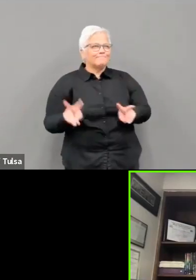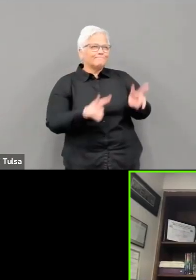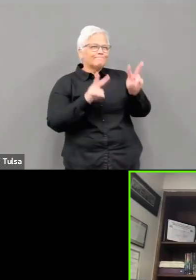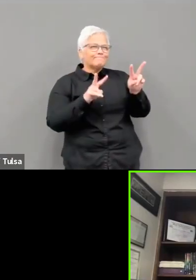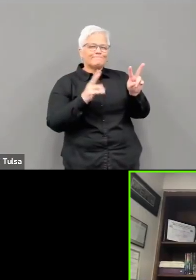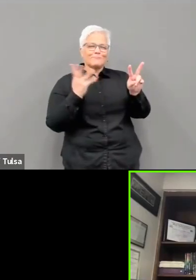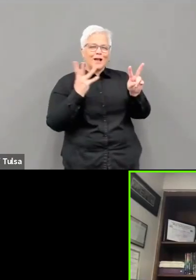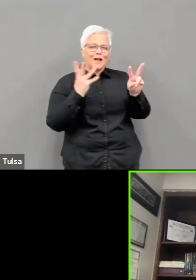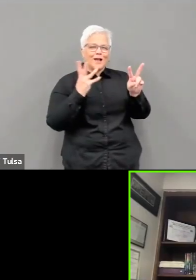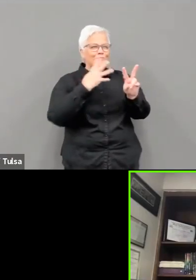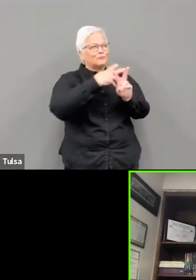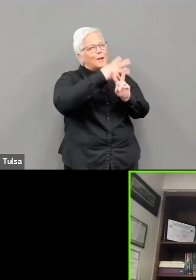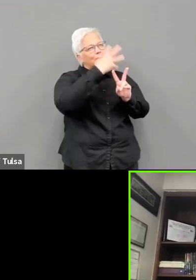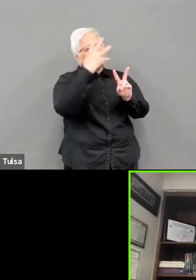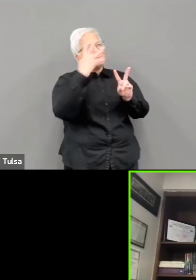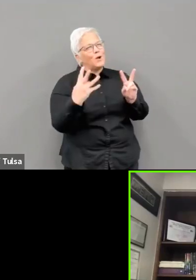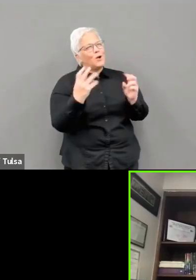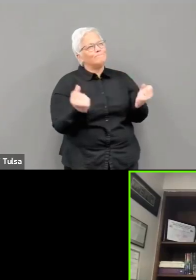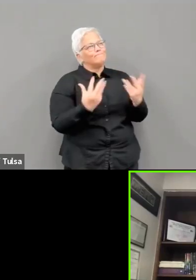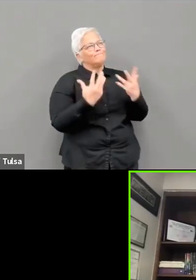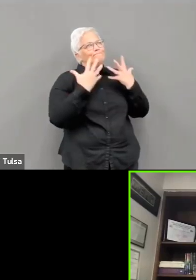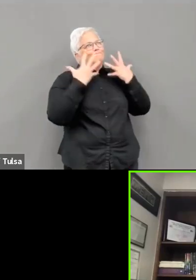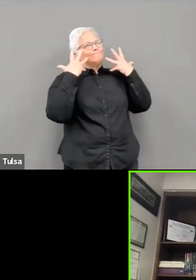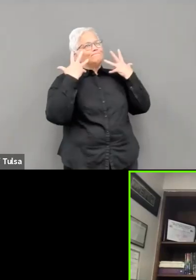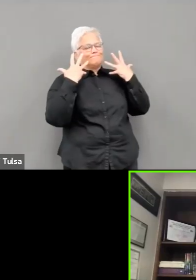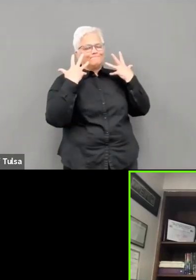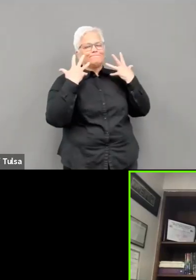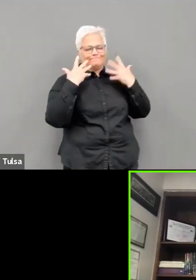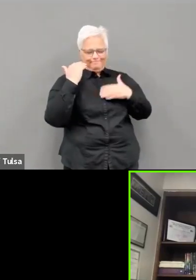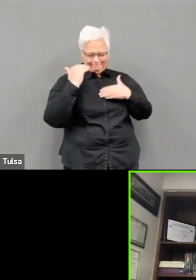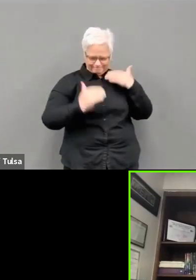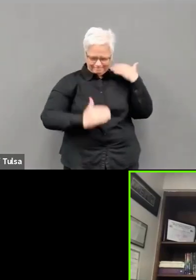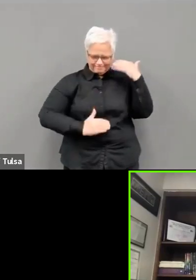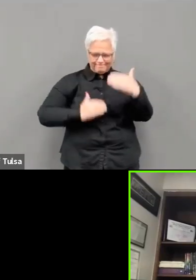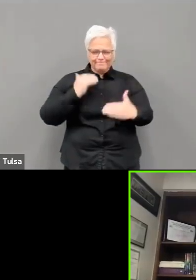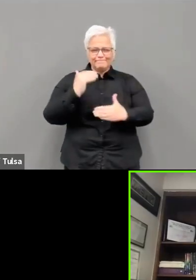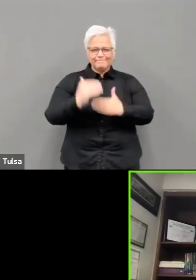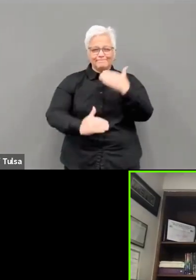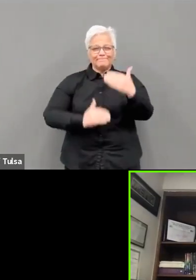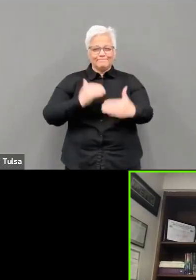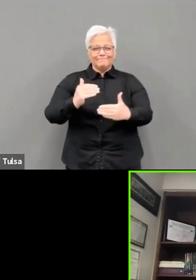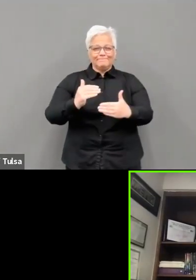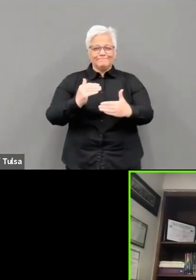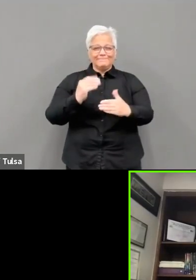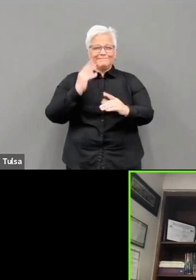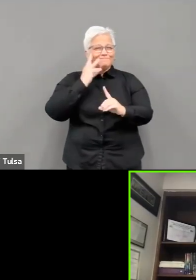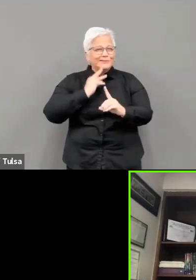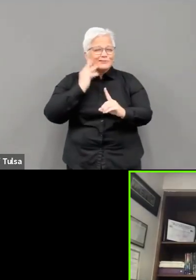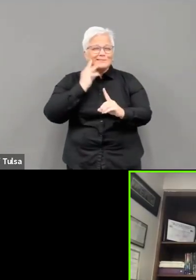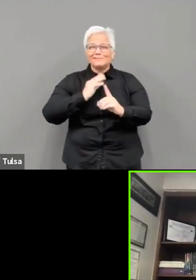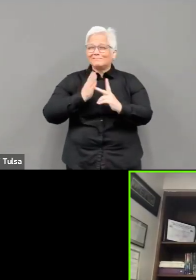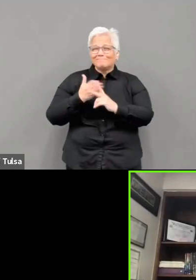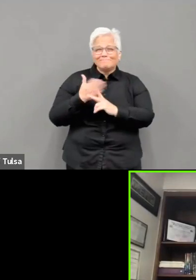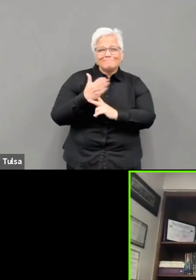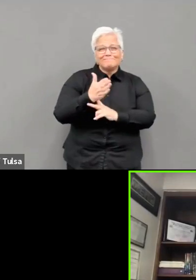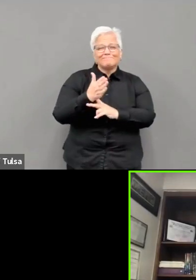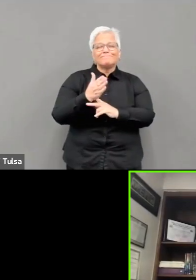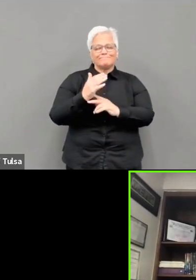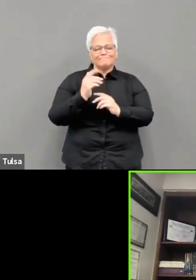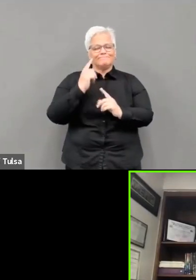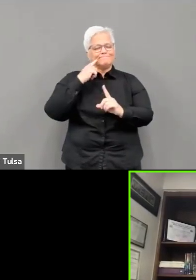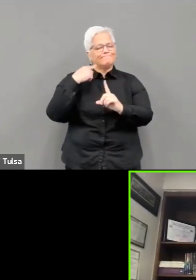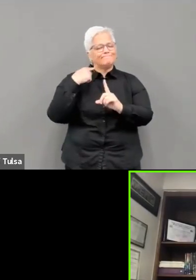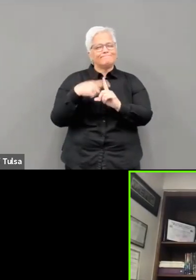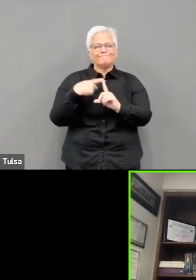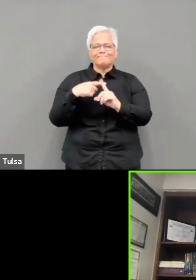And faith, one of your prophets reminded us, is taking that first step in the darkness, even when you cannot see the whole